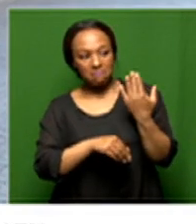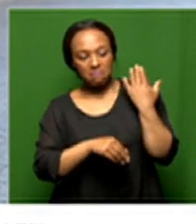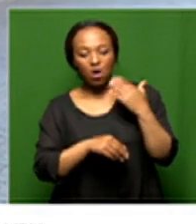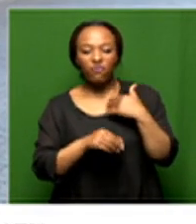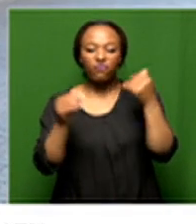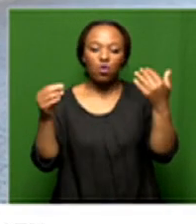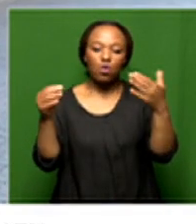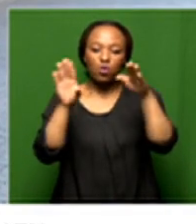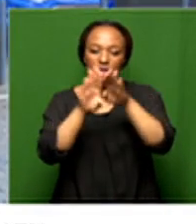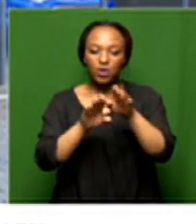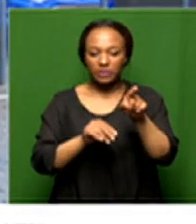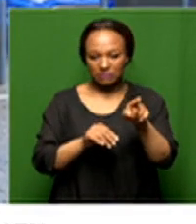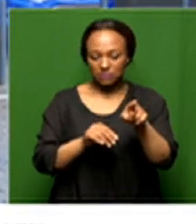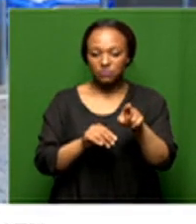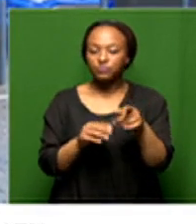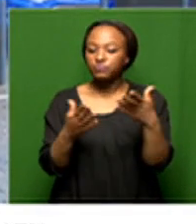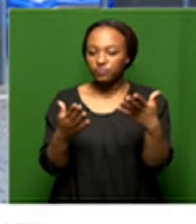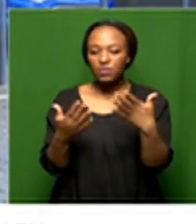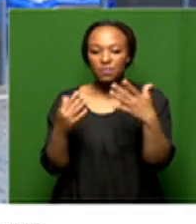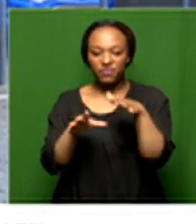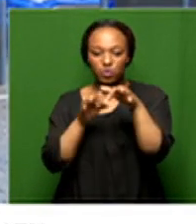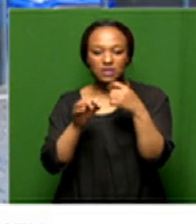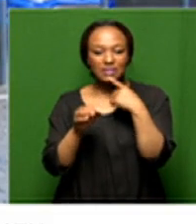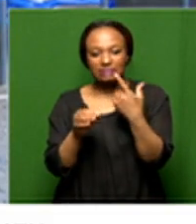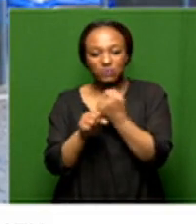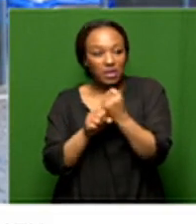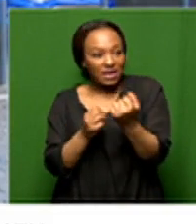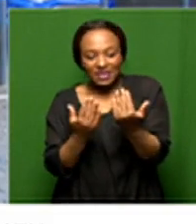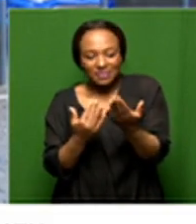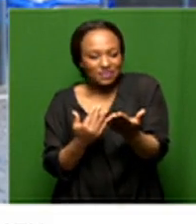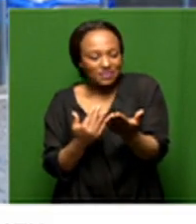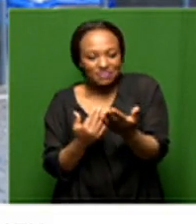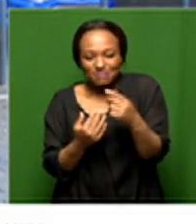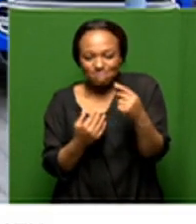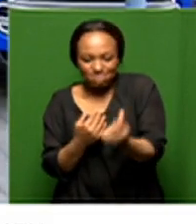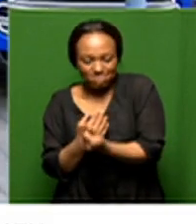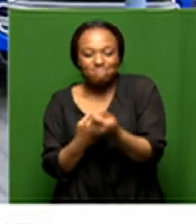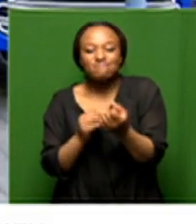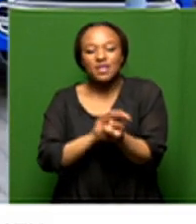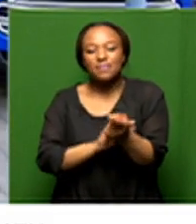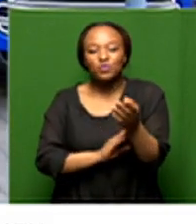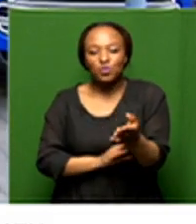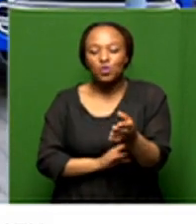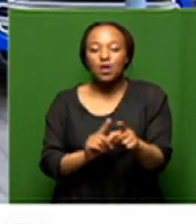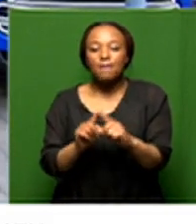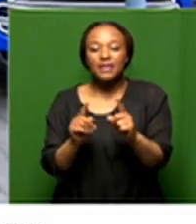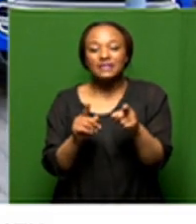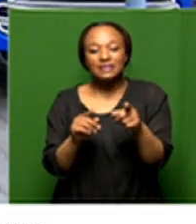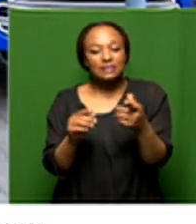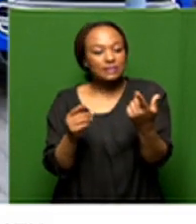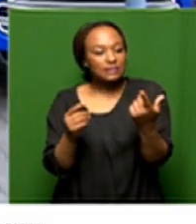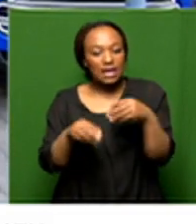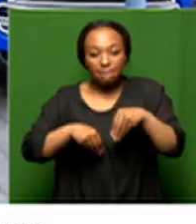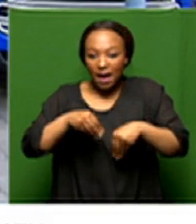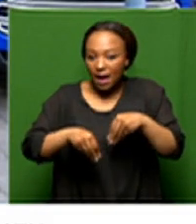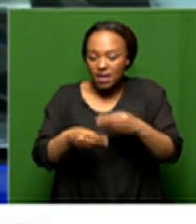lockdown and that's why i said earlier on that it was not to be anticipated but it's just the sheer scale so there was essentially no